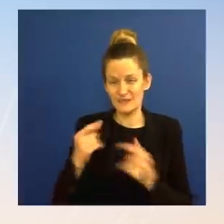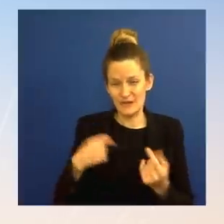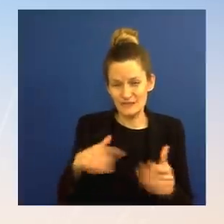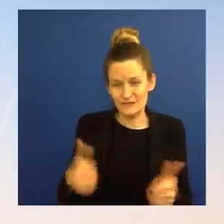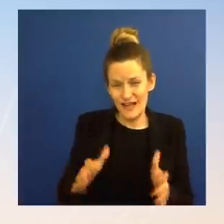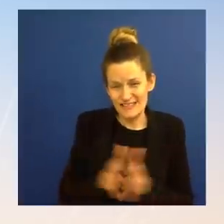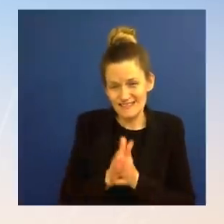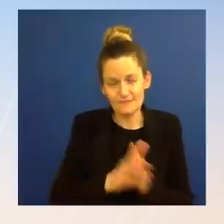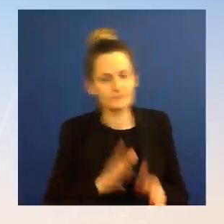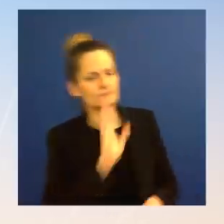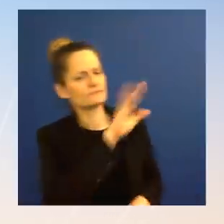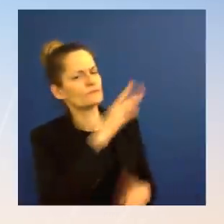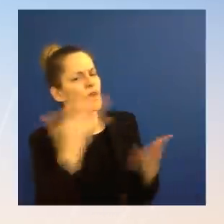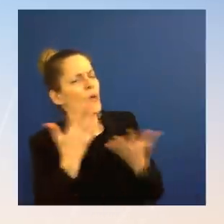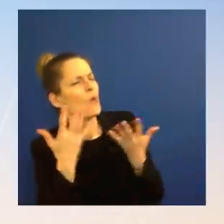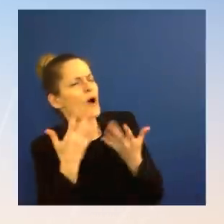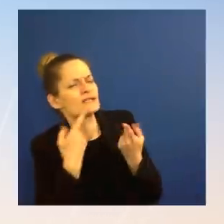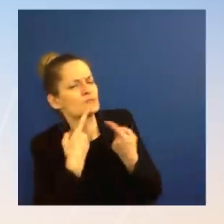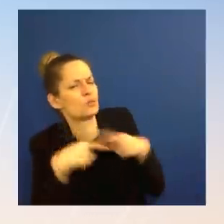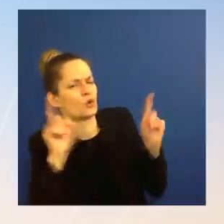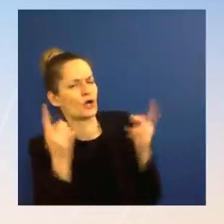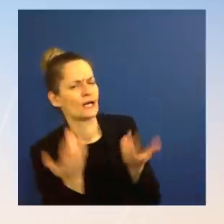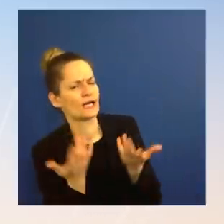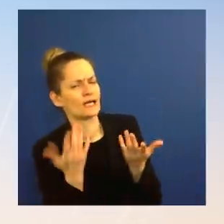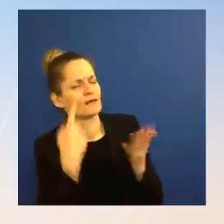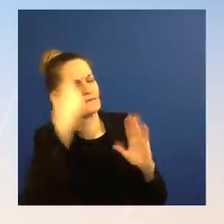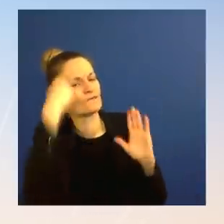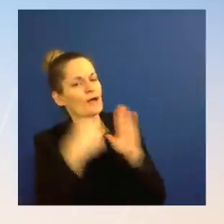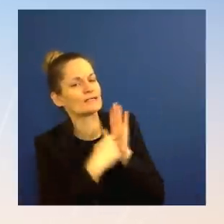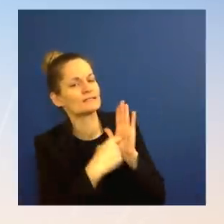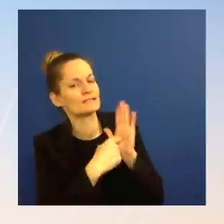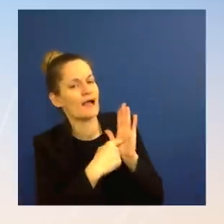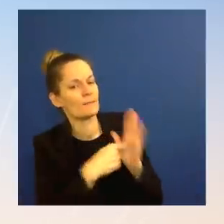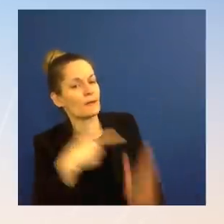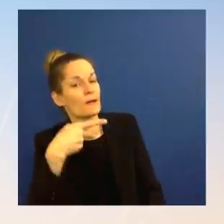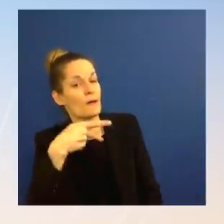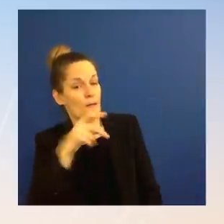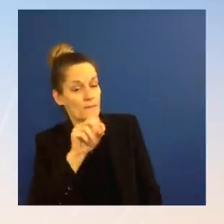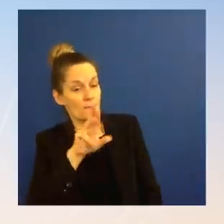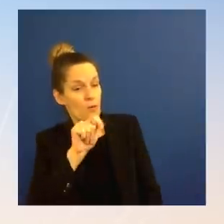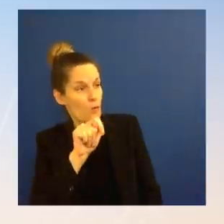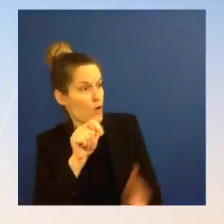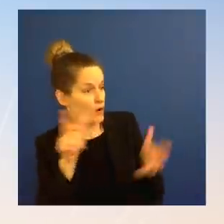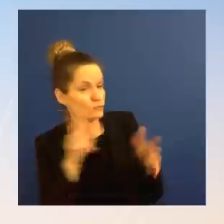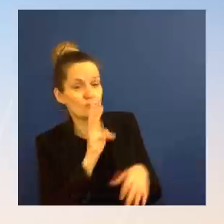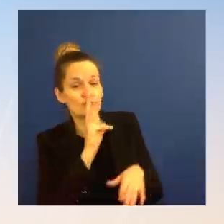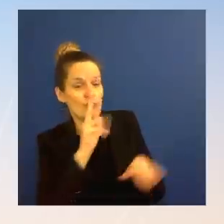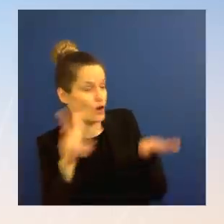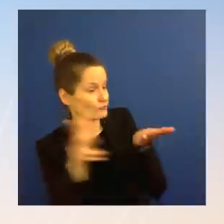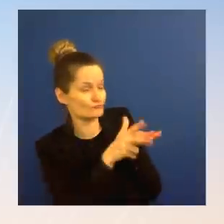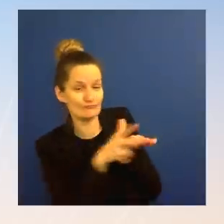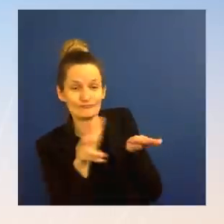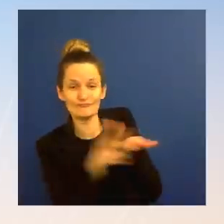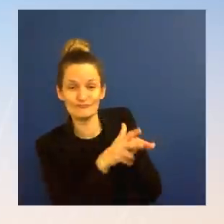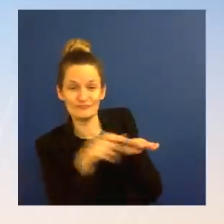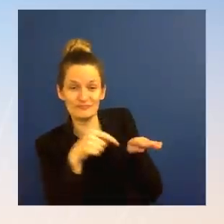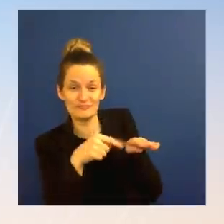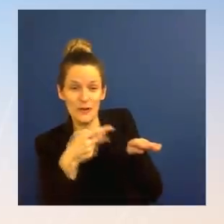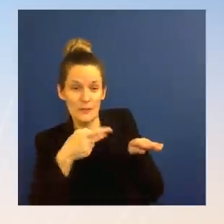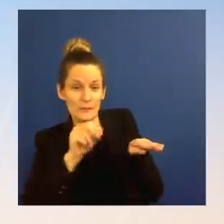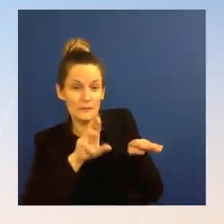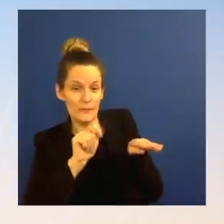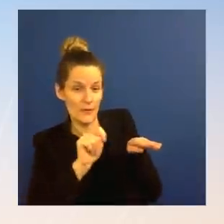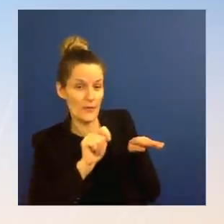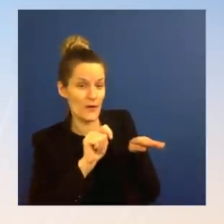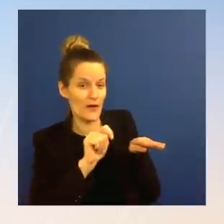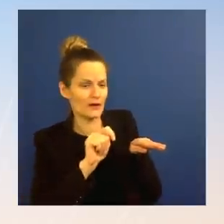announced the port initiative. Ms. Yeah. The What specific can you point to that has worked to bring down inflation? Ms. Well, there are a number of steps we've taken. And if you've seen, if